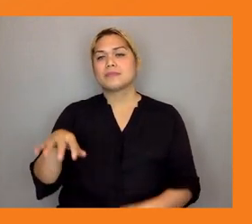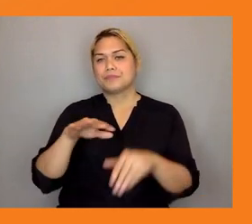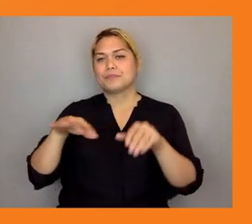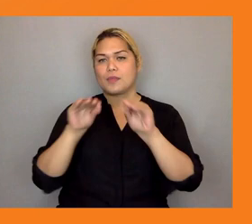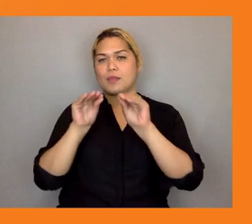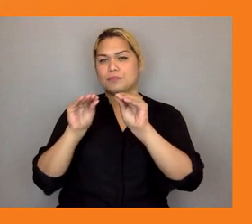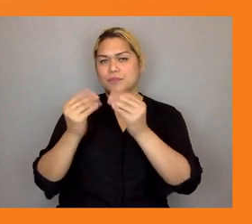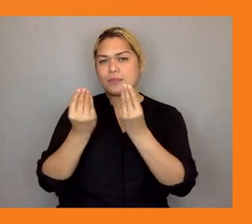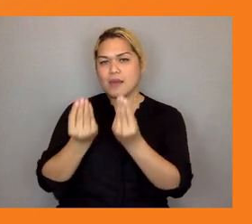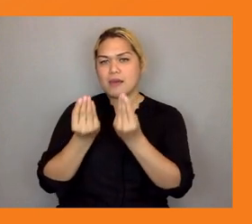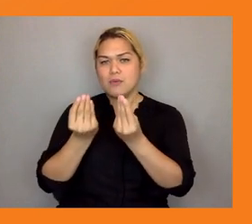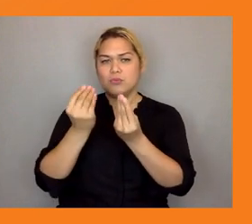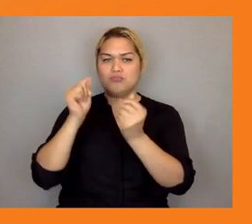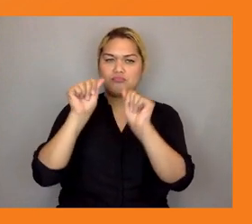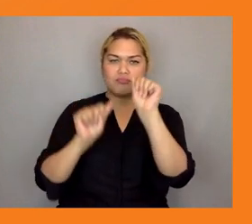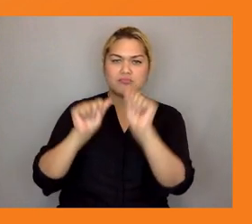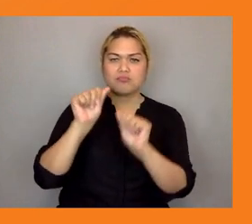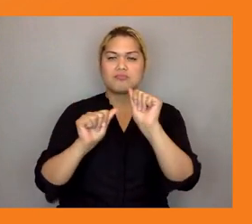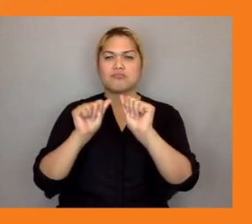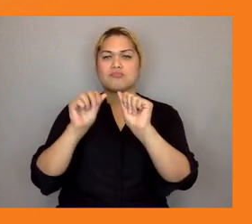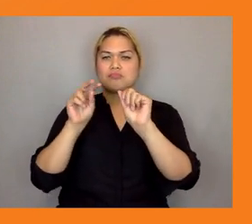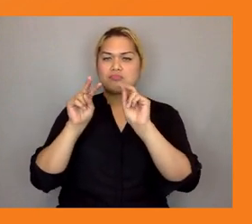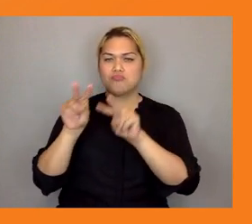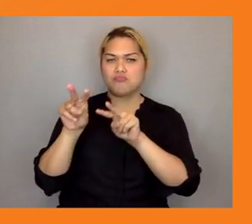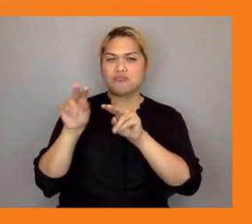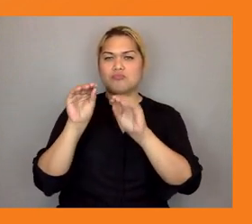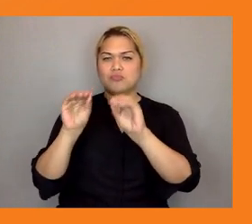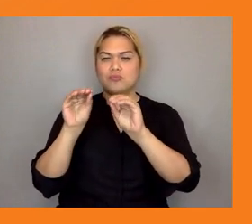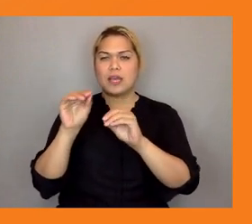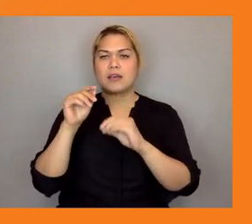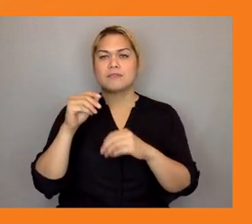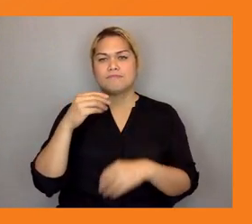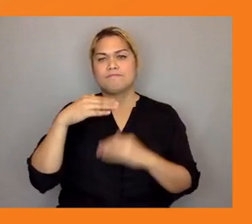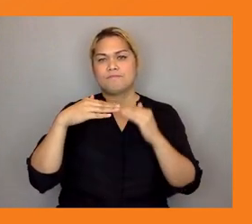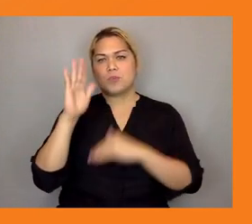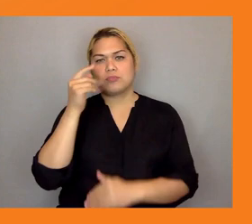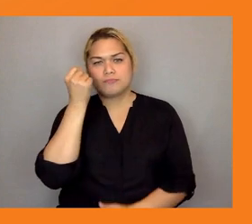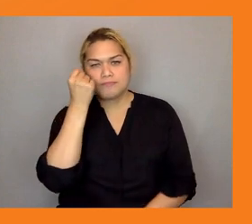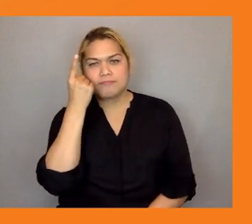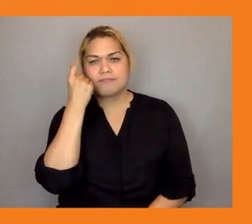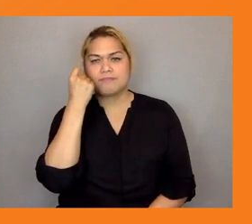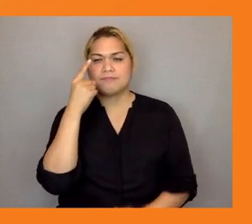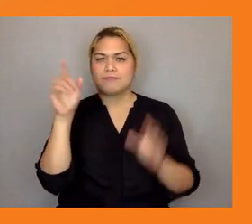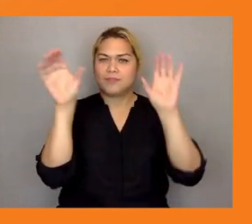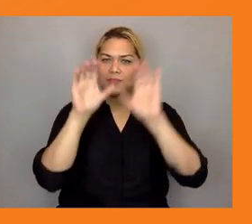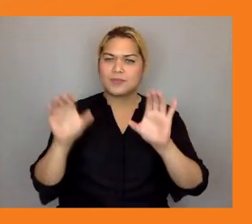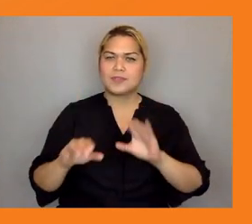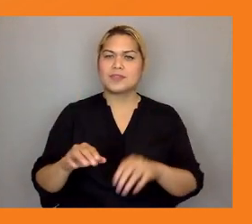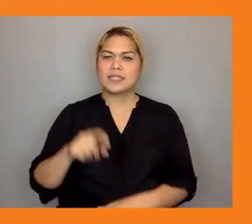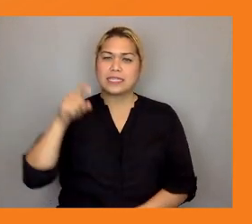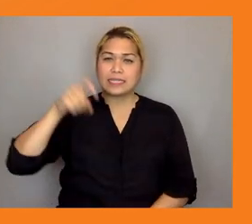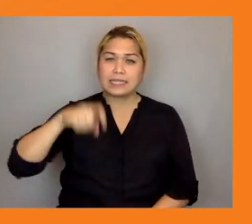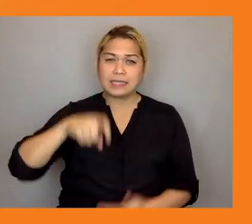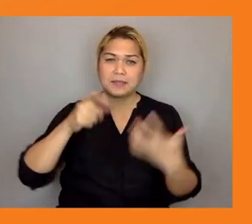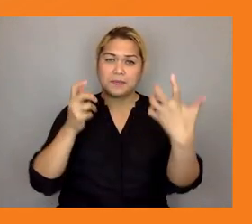understand what is what is it uh related to climate adaptation and mitigations that young people feel important in their lives